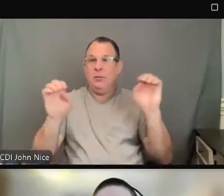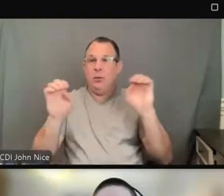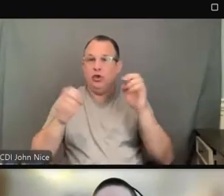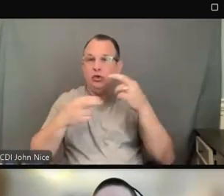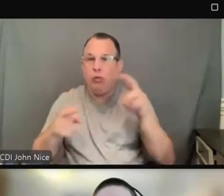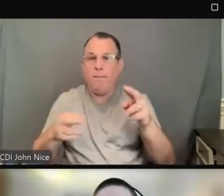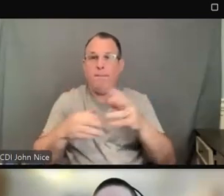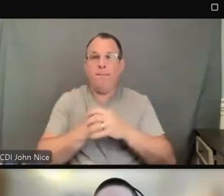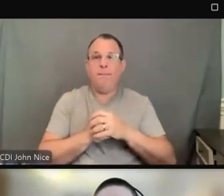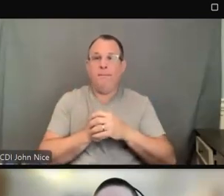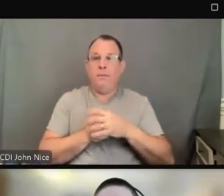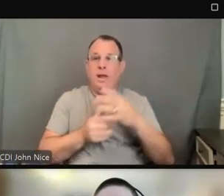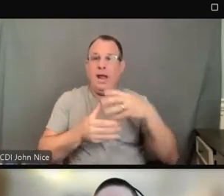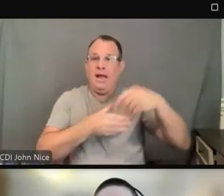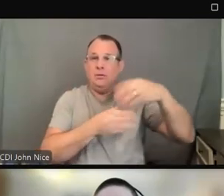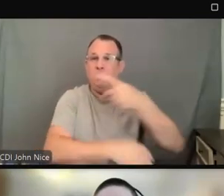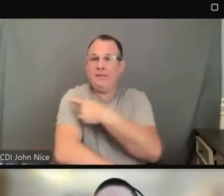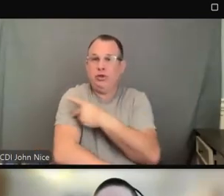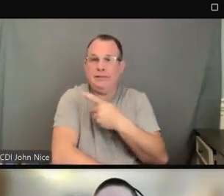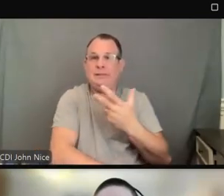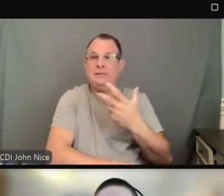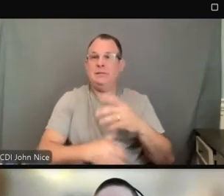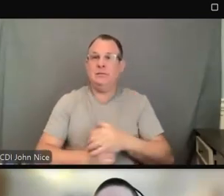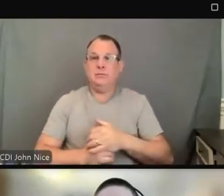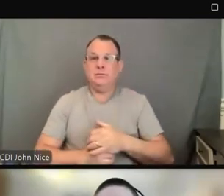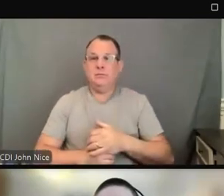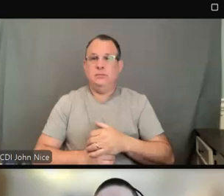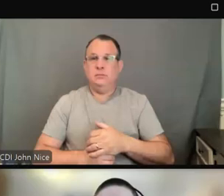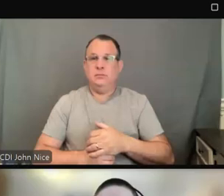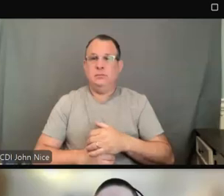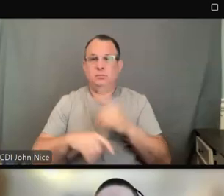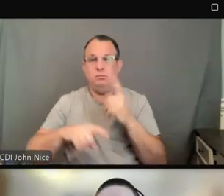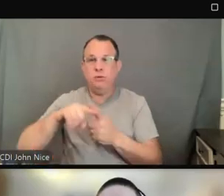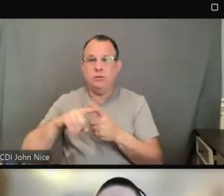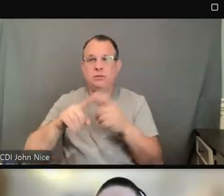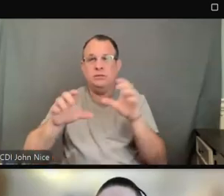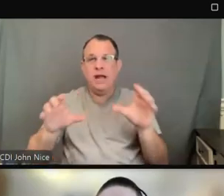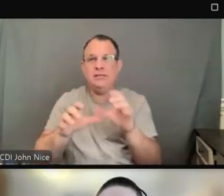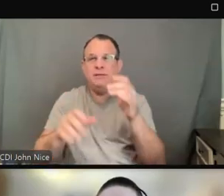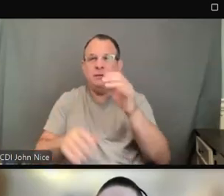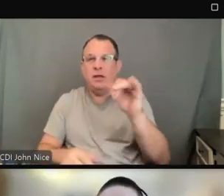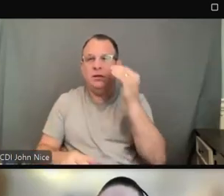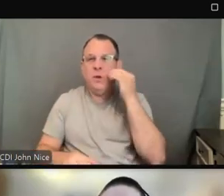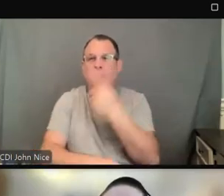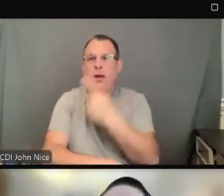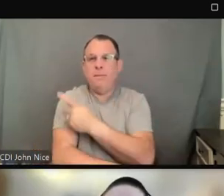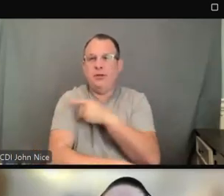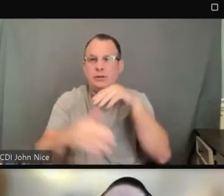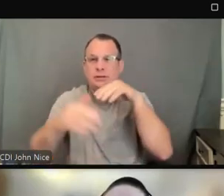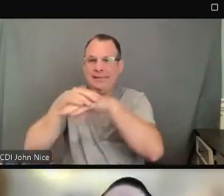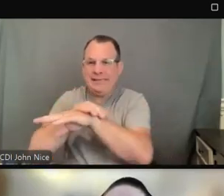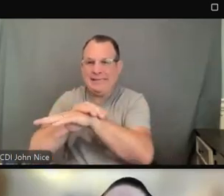clinics. They also apply to activities, like patient admission and discharging activities.